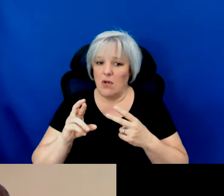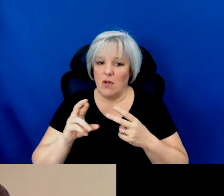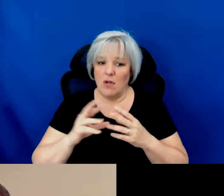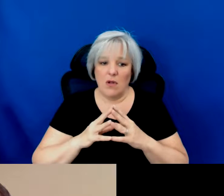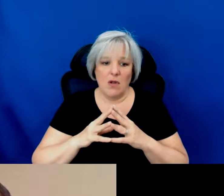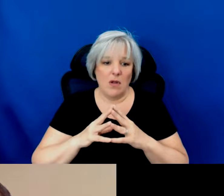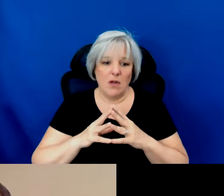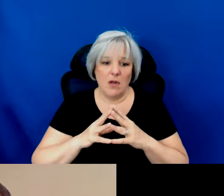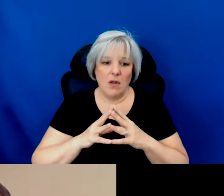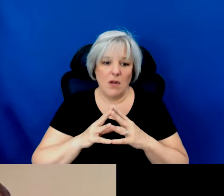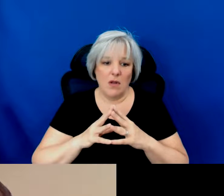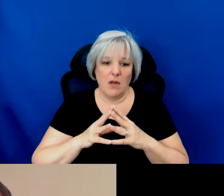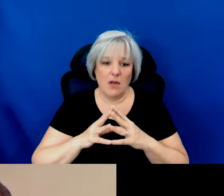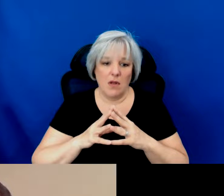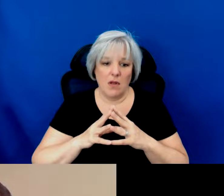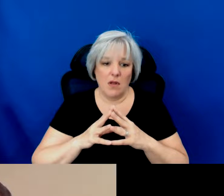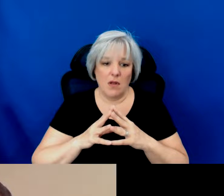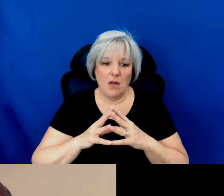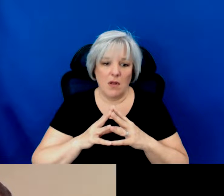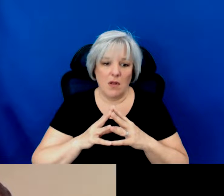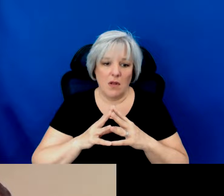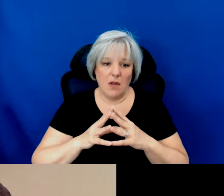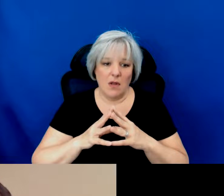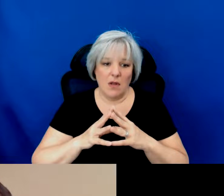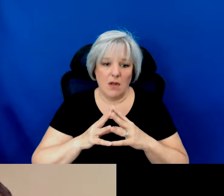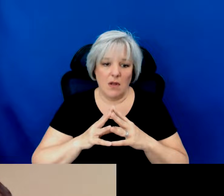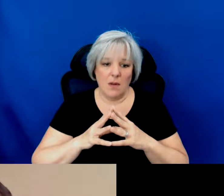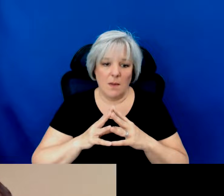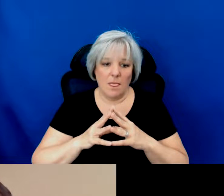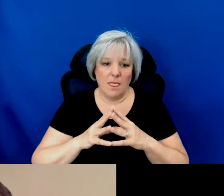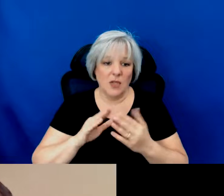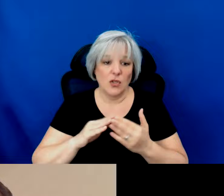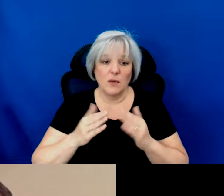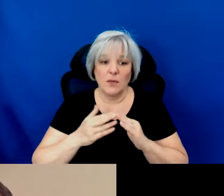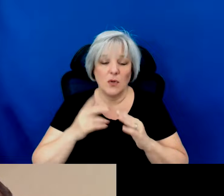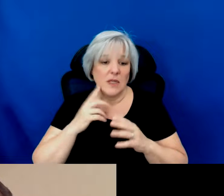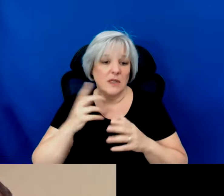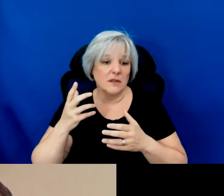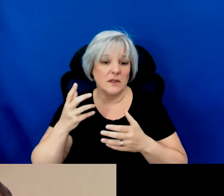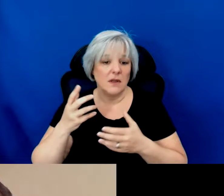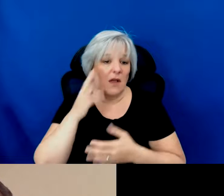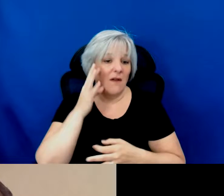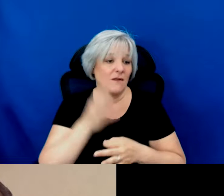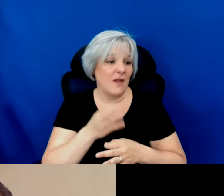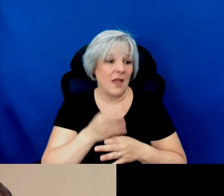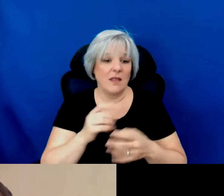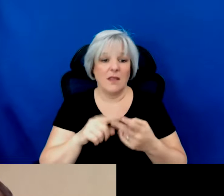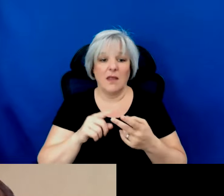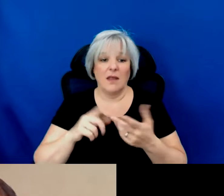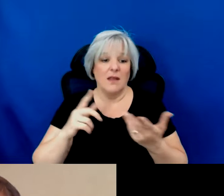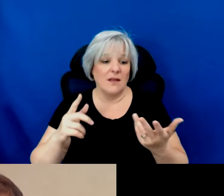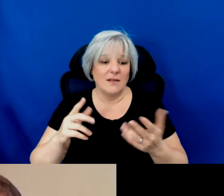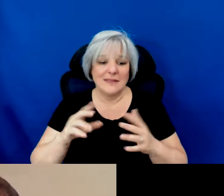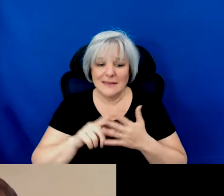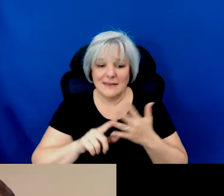you know communities of faith or you know a laundromat you know